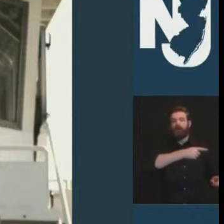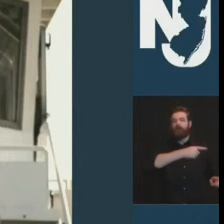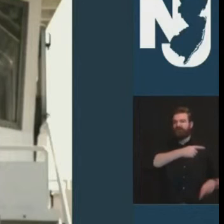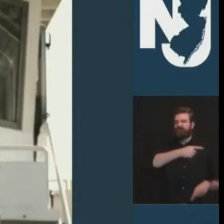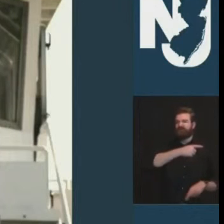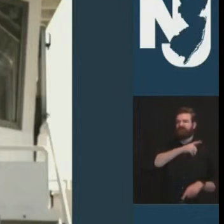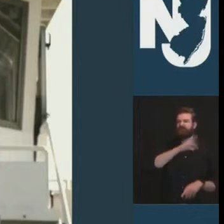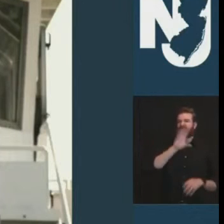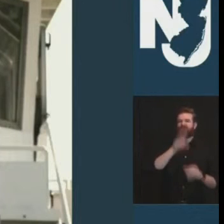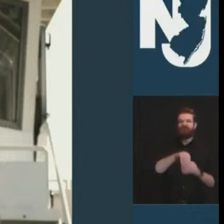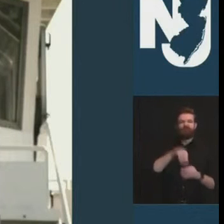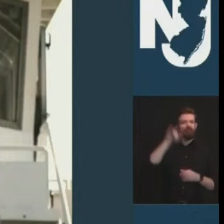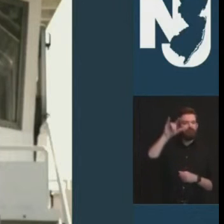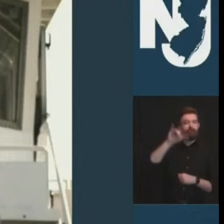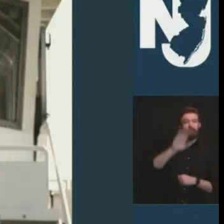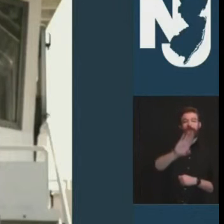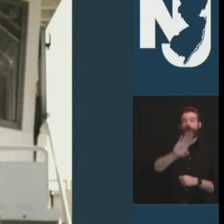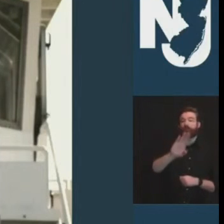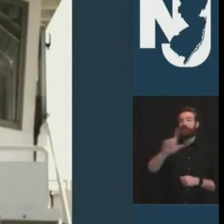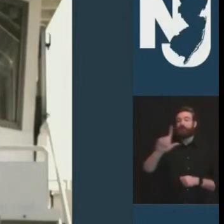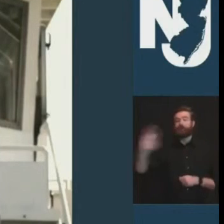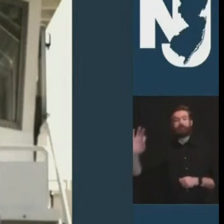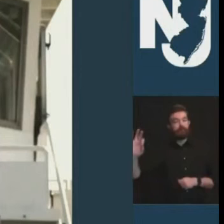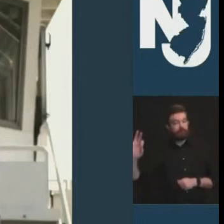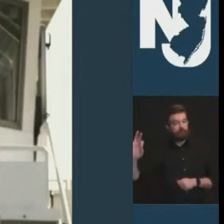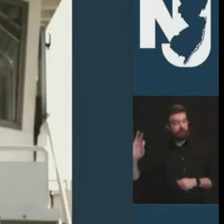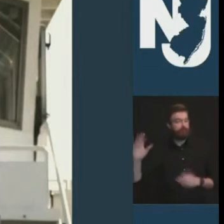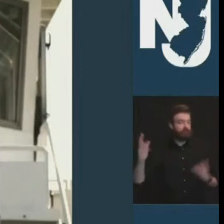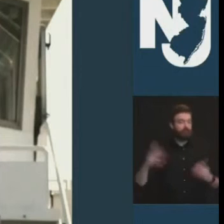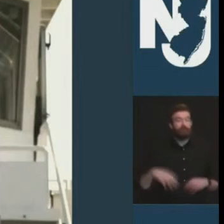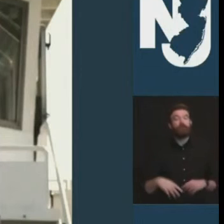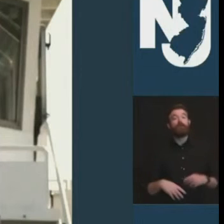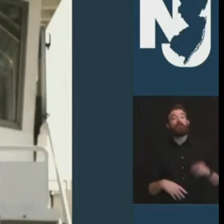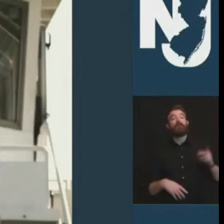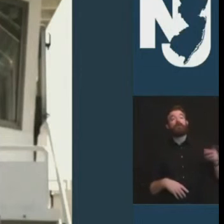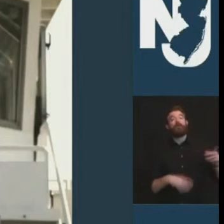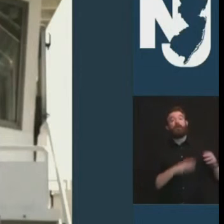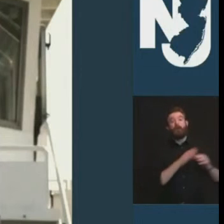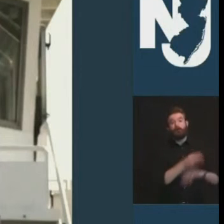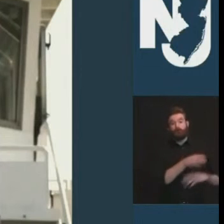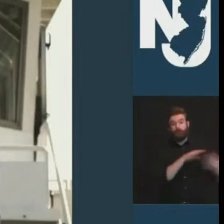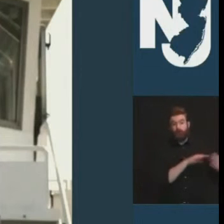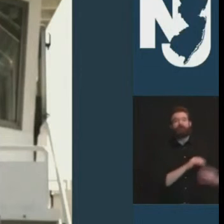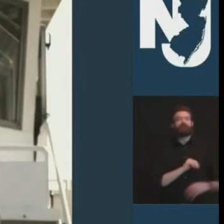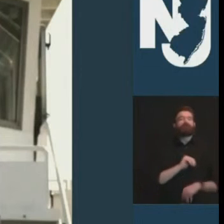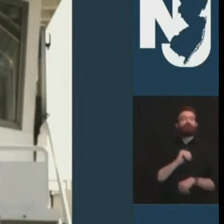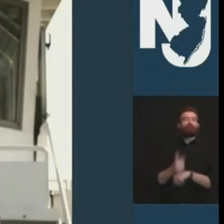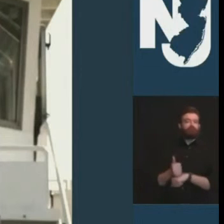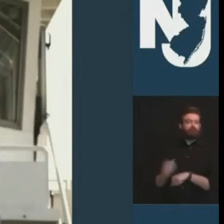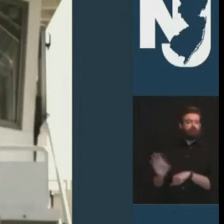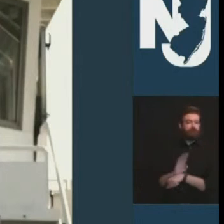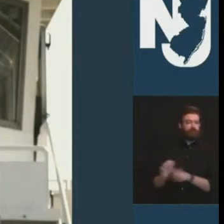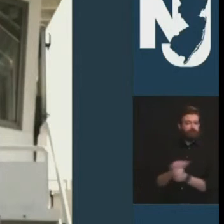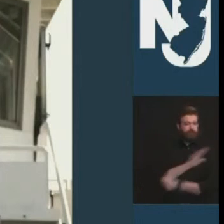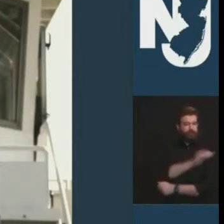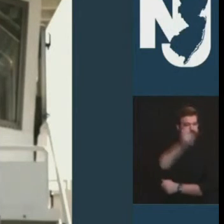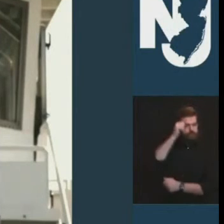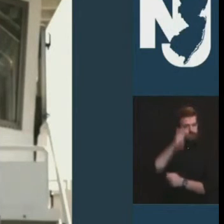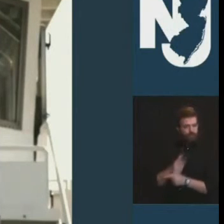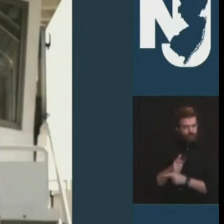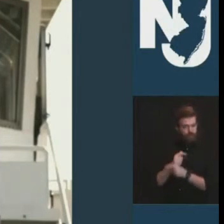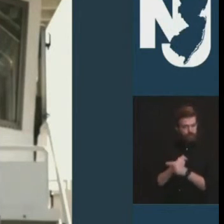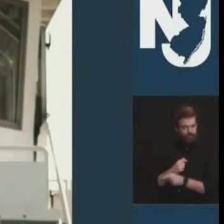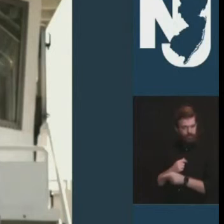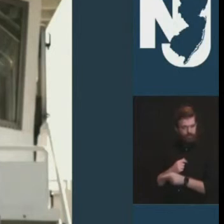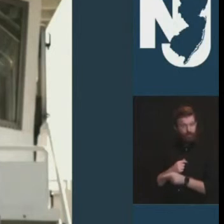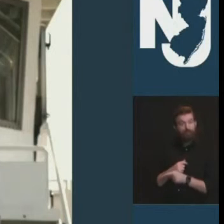b-29 super fortresses he started an interstate transport business with his brothers and the rest as they say is